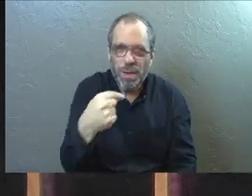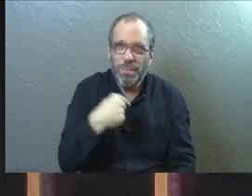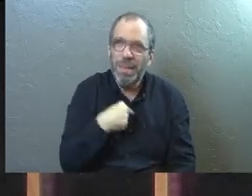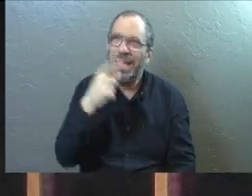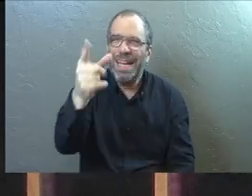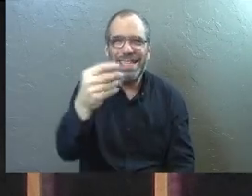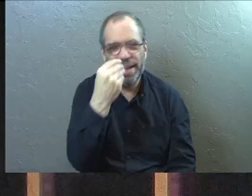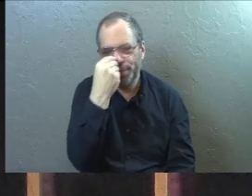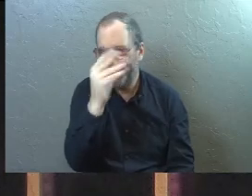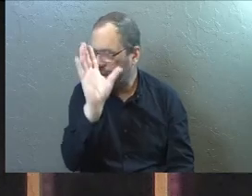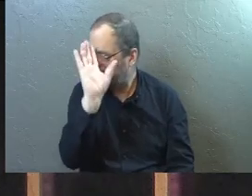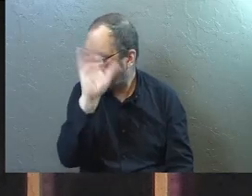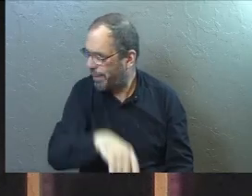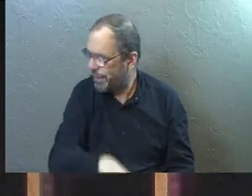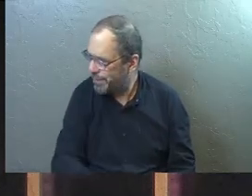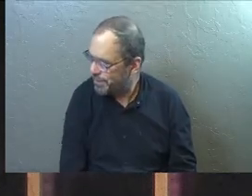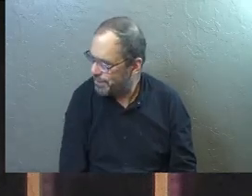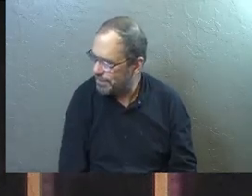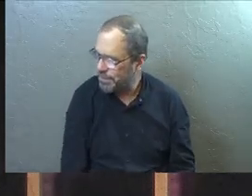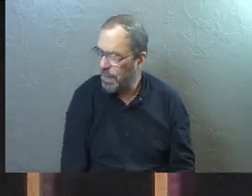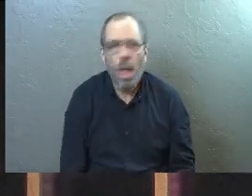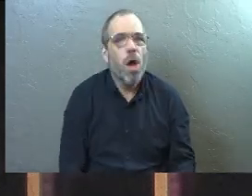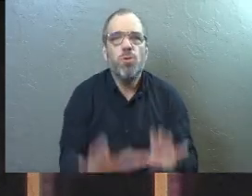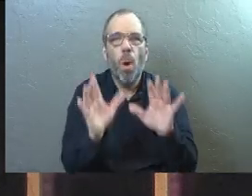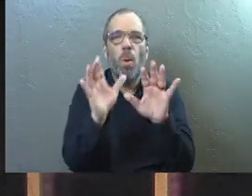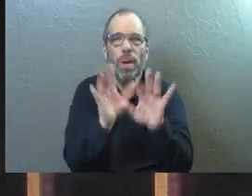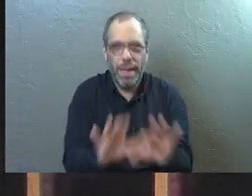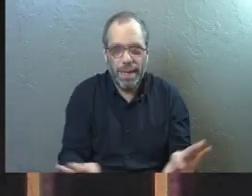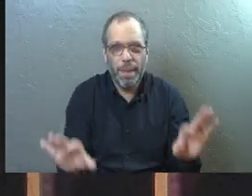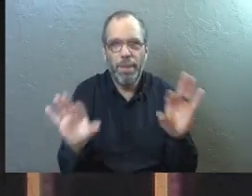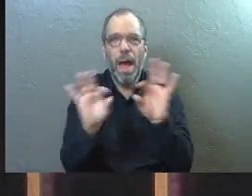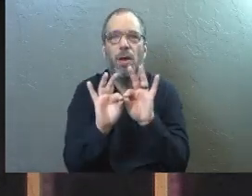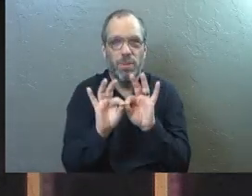feel, is he? No, it matters.